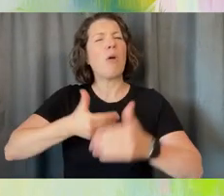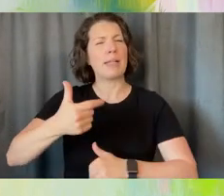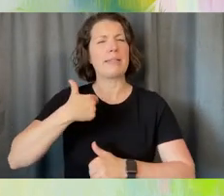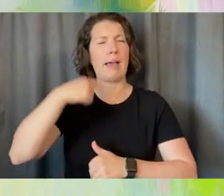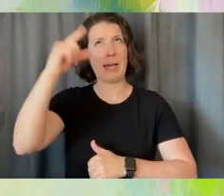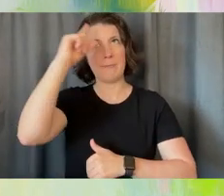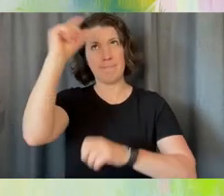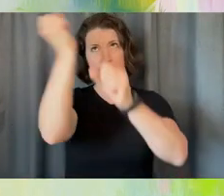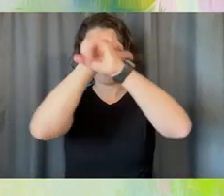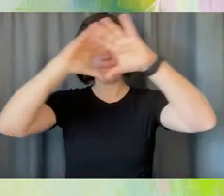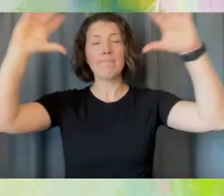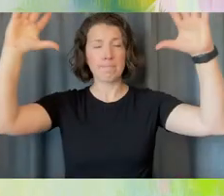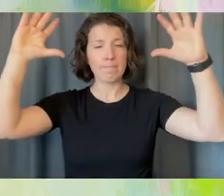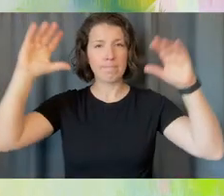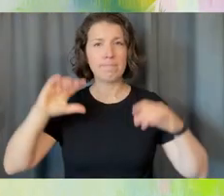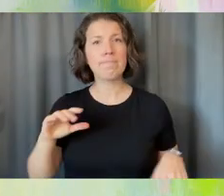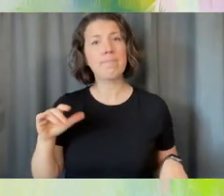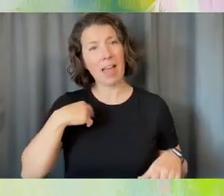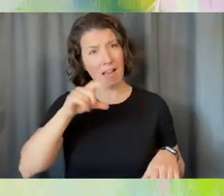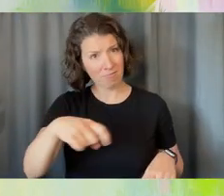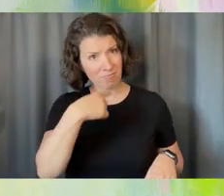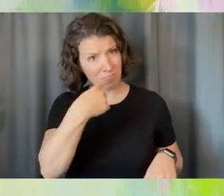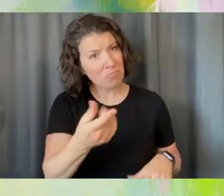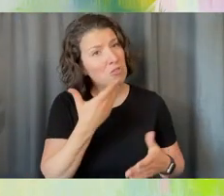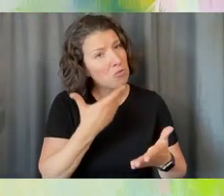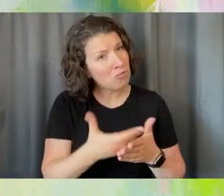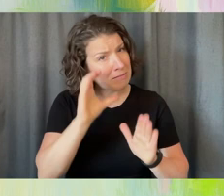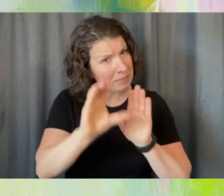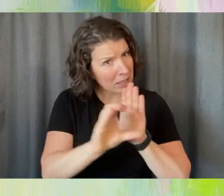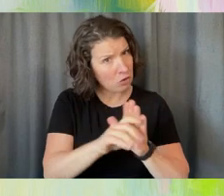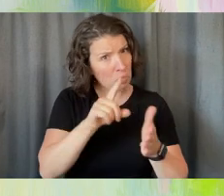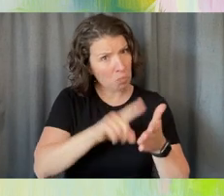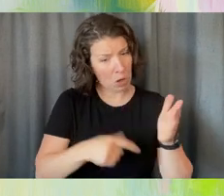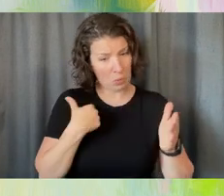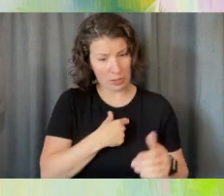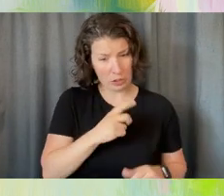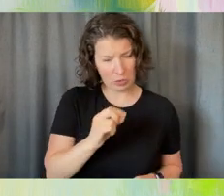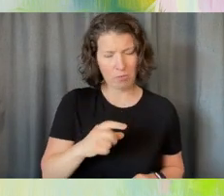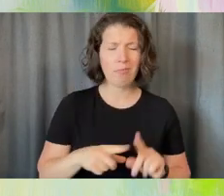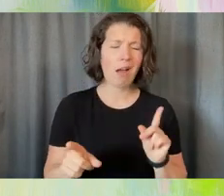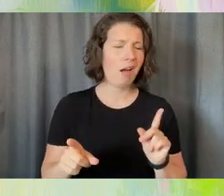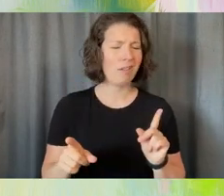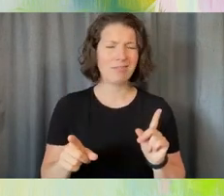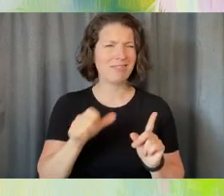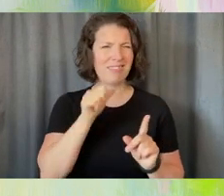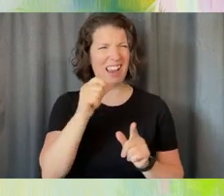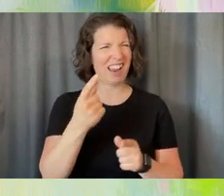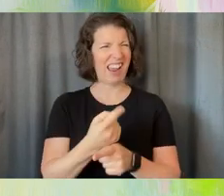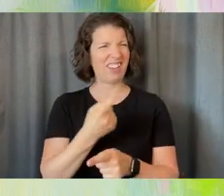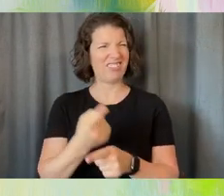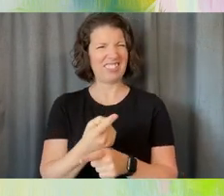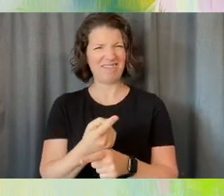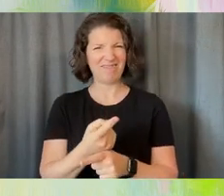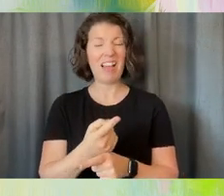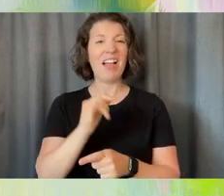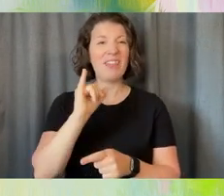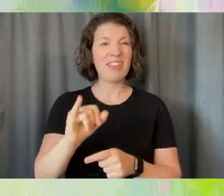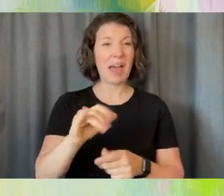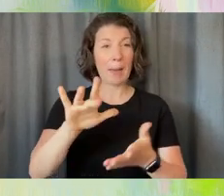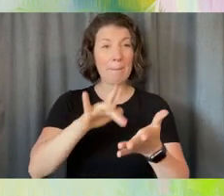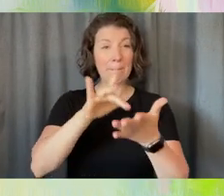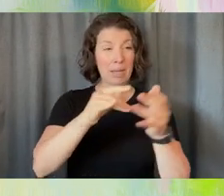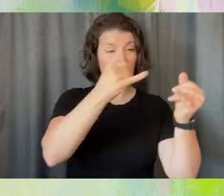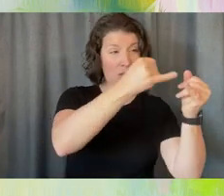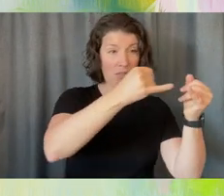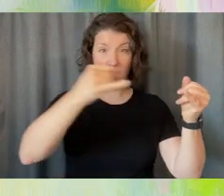it is a good picture of what we do, but it is totally inaccurate, because if you took that middle line and sort of moved it around